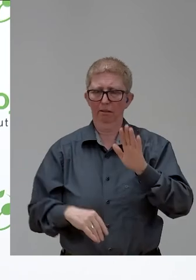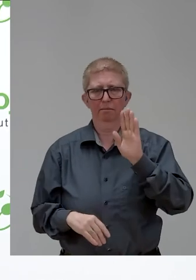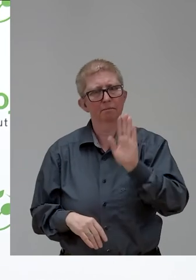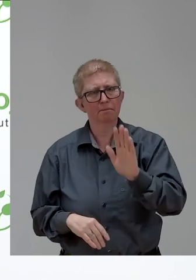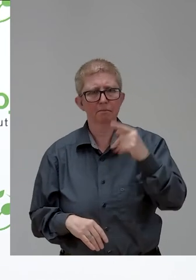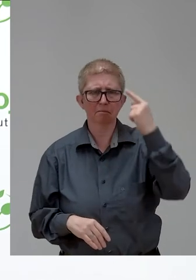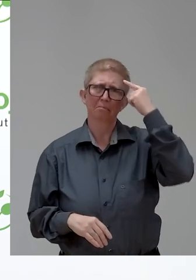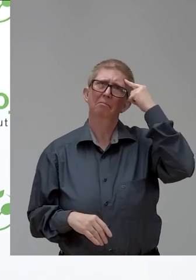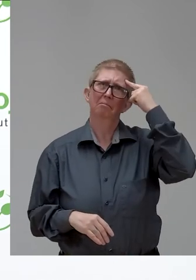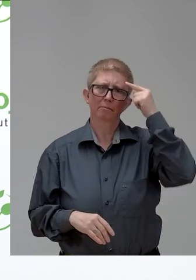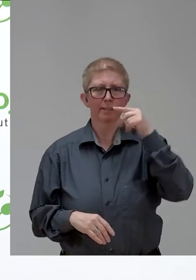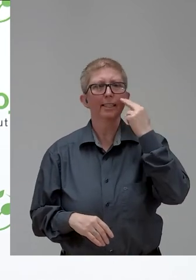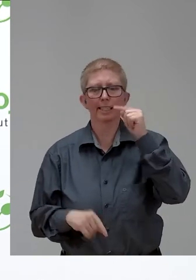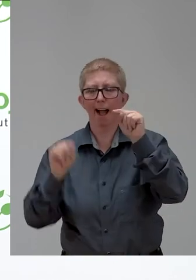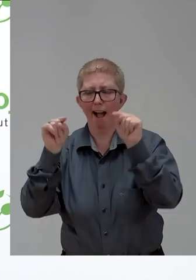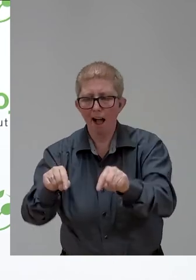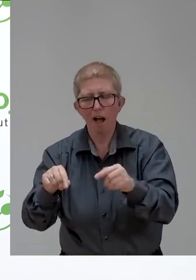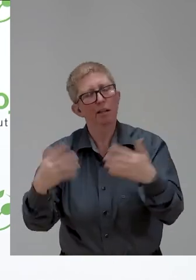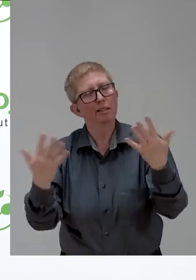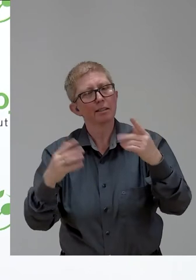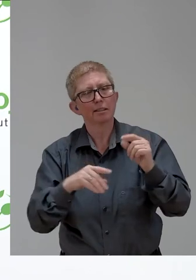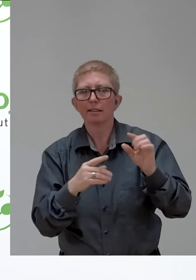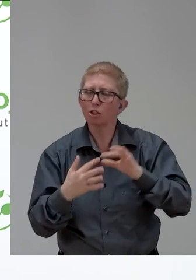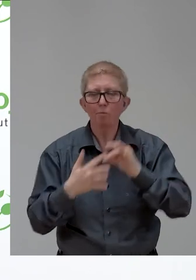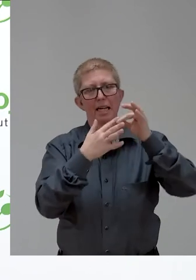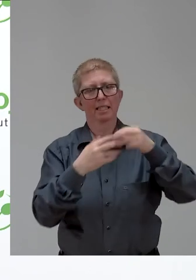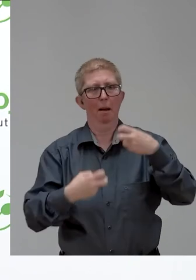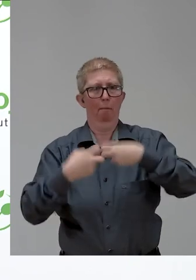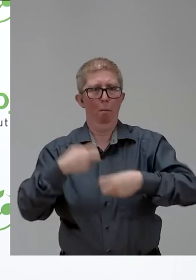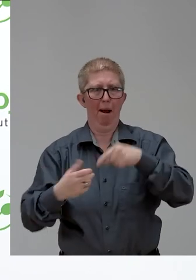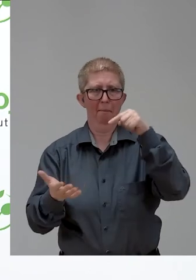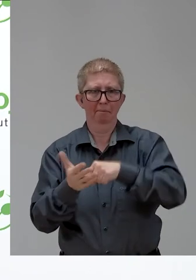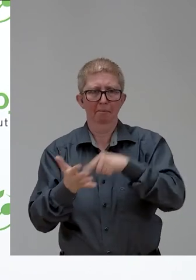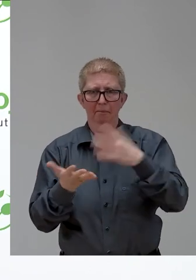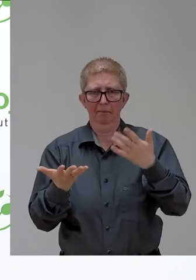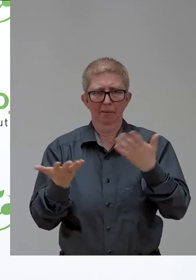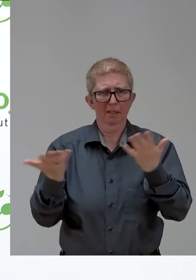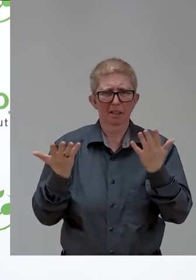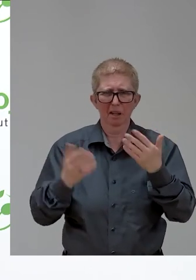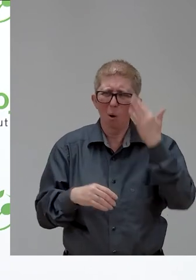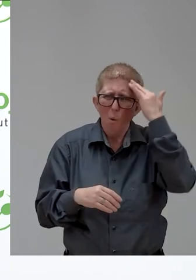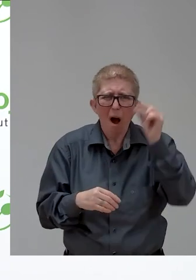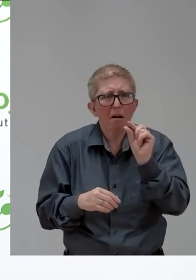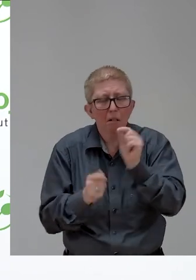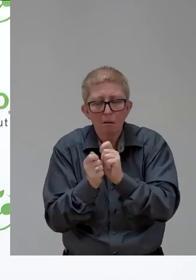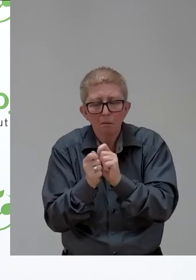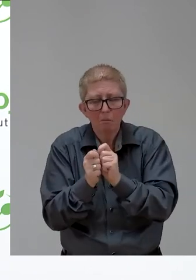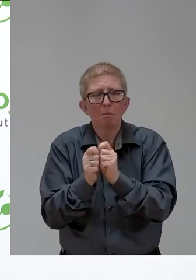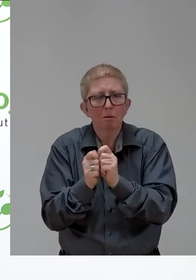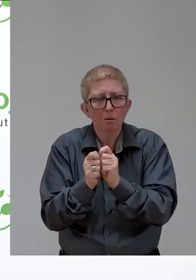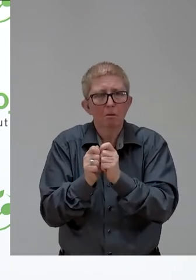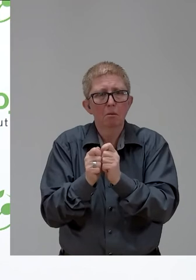major barrier that so little change is happening, and what is your personal approach to overcome those